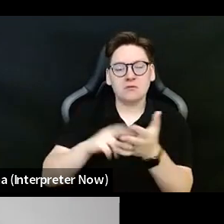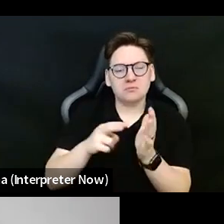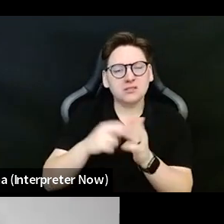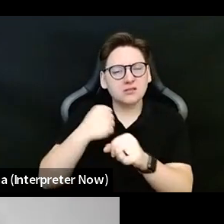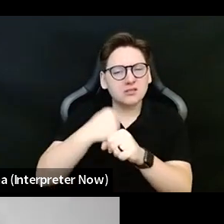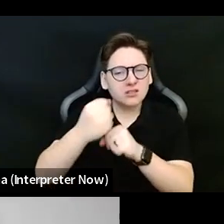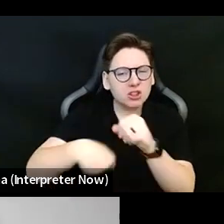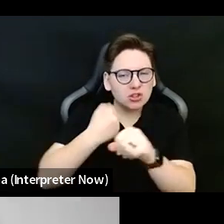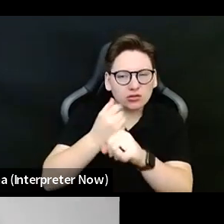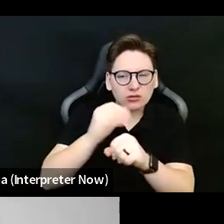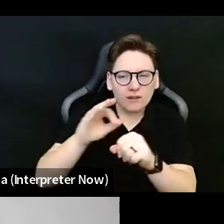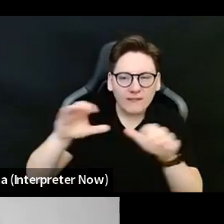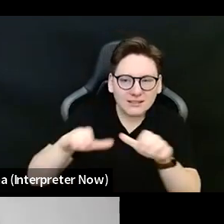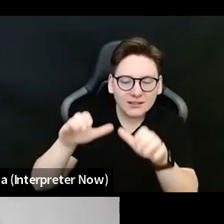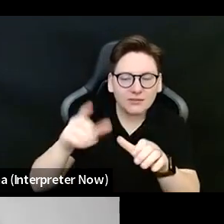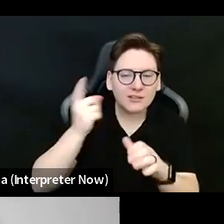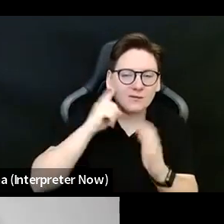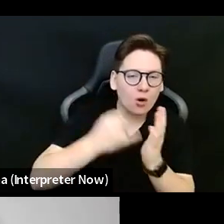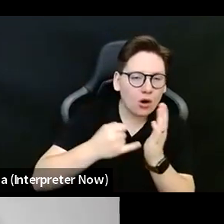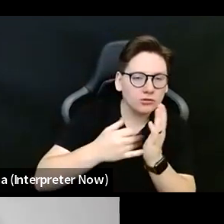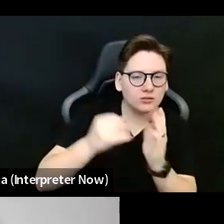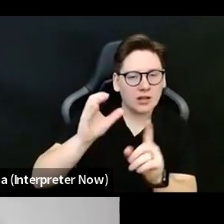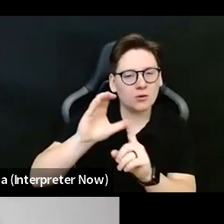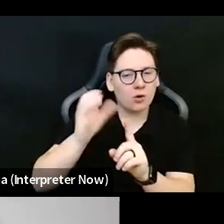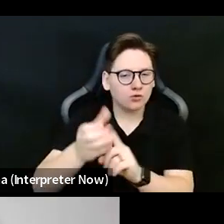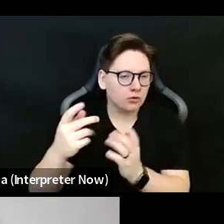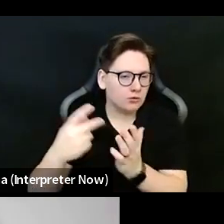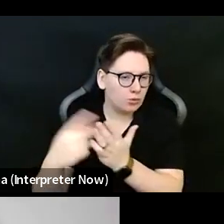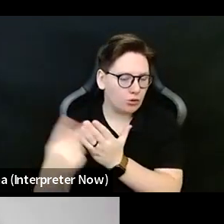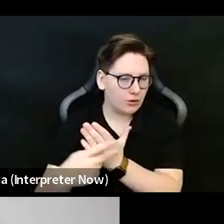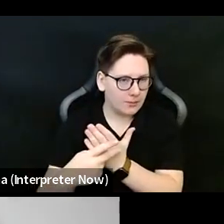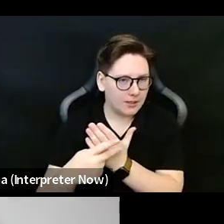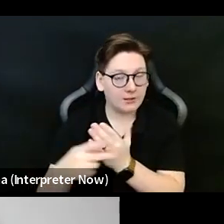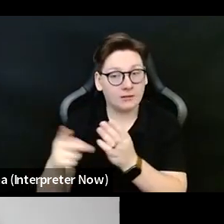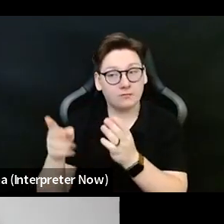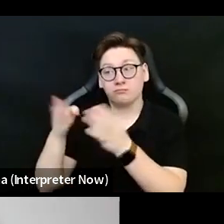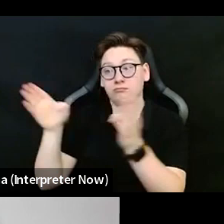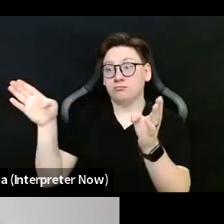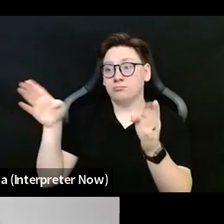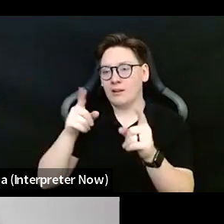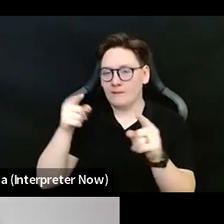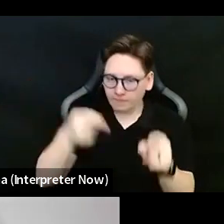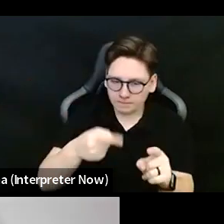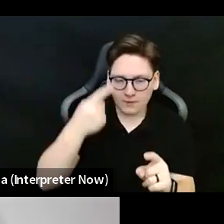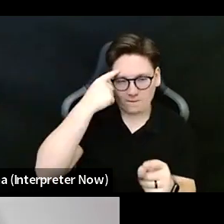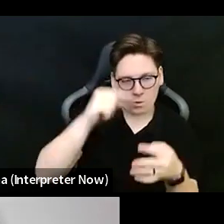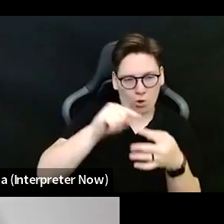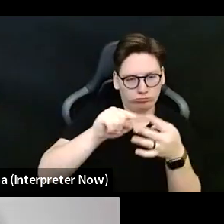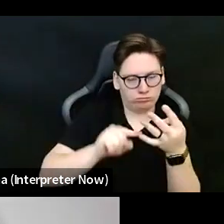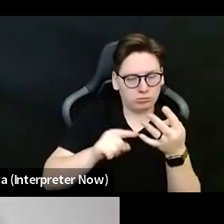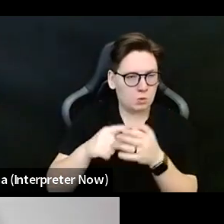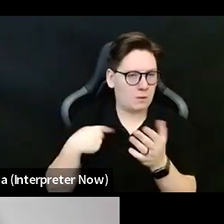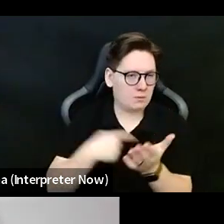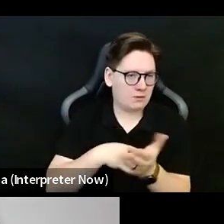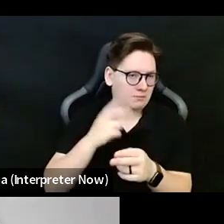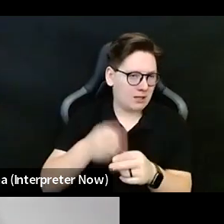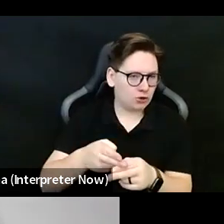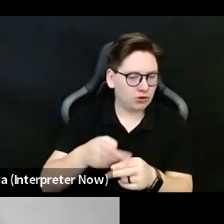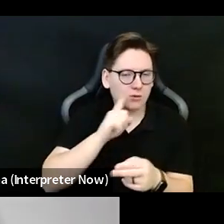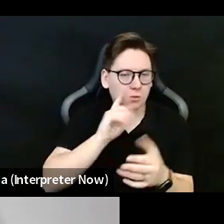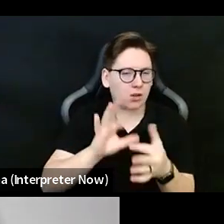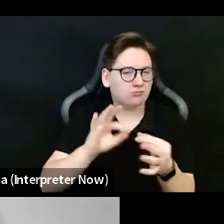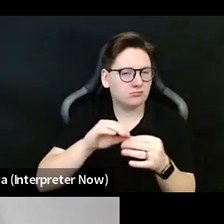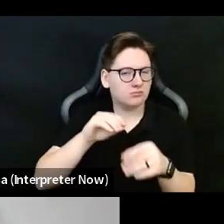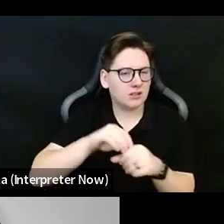doing arts and cultural programming for the wider community, but ideally for the historically underserved community you'll speak about in your statement of